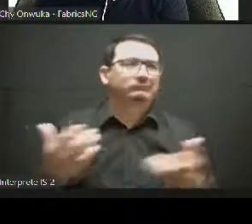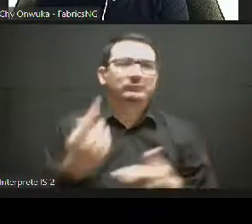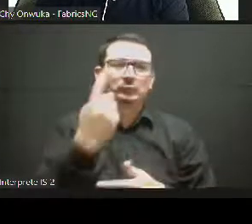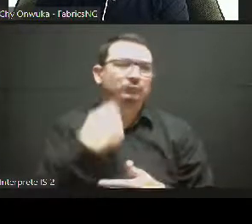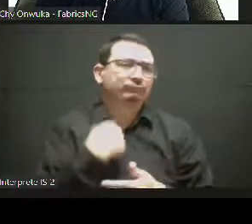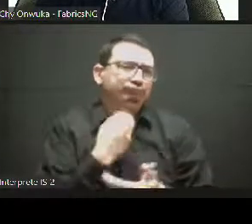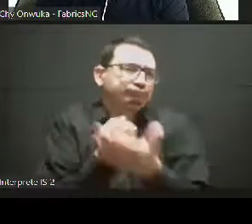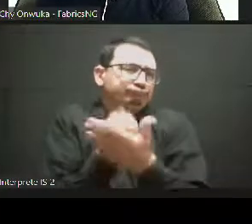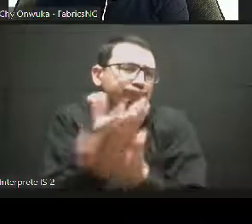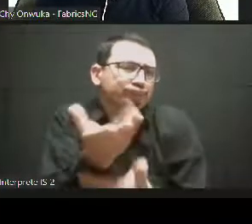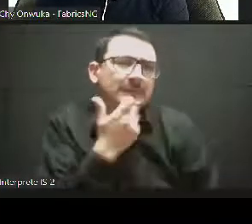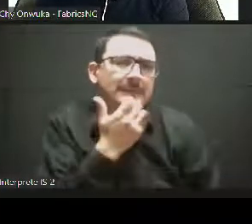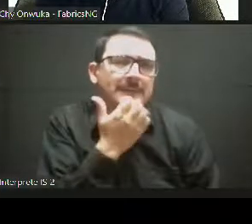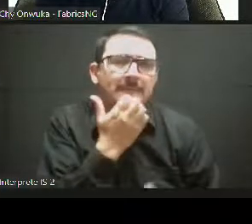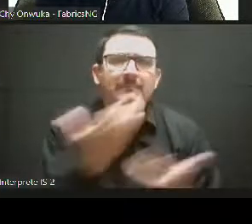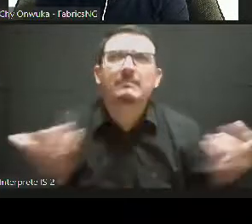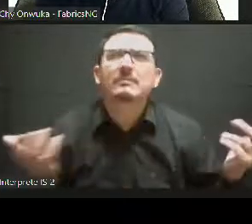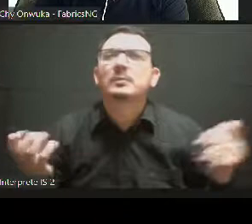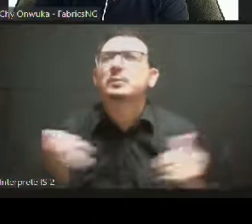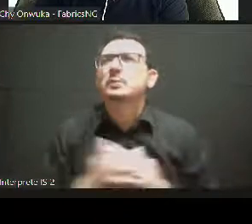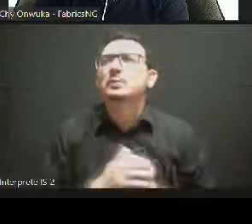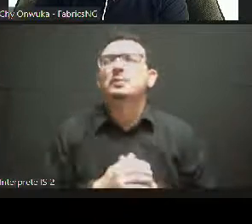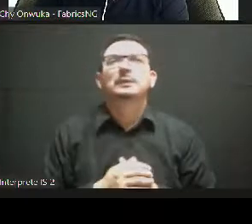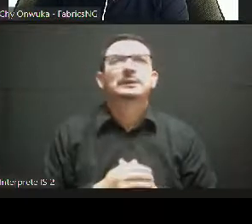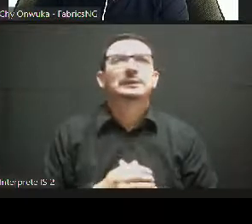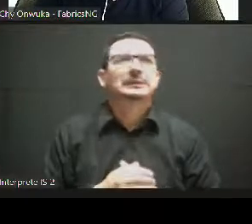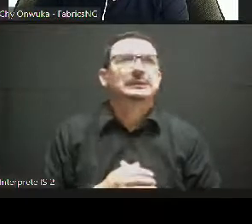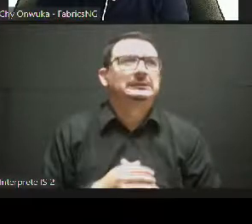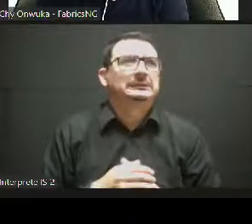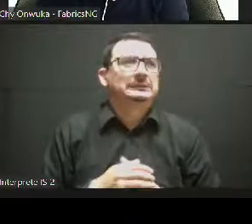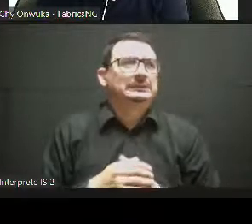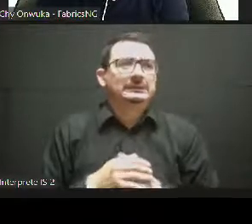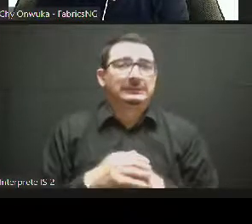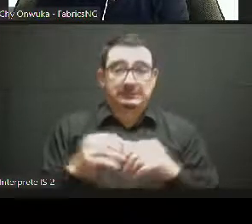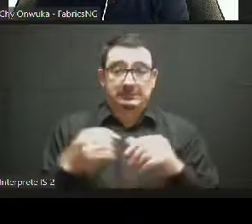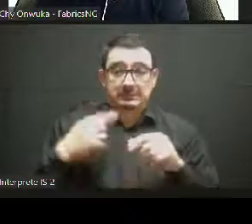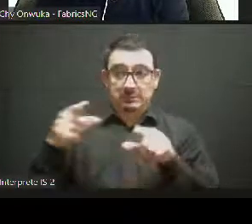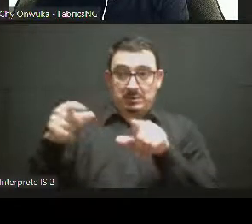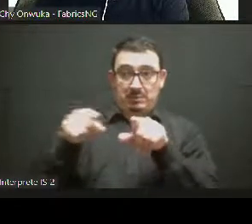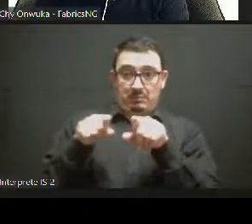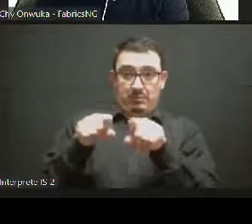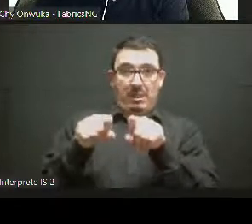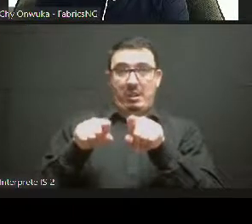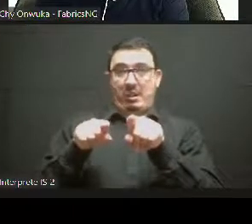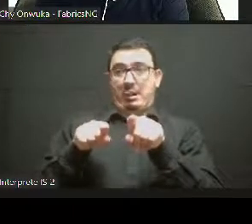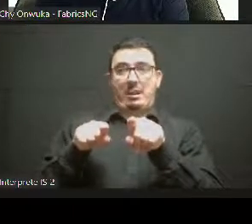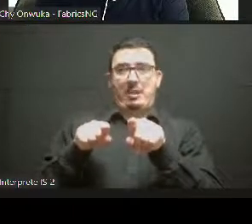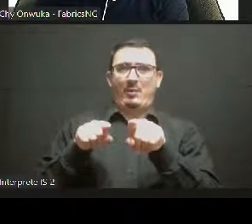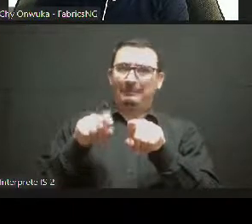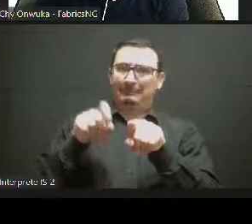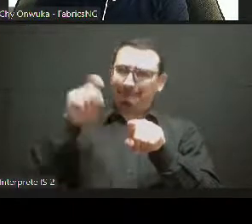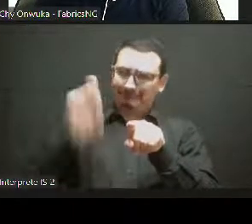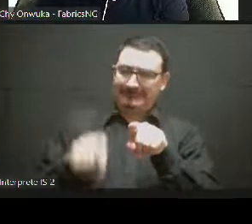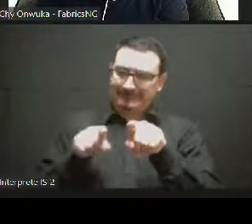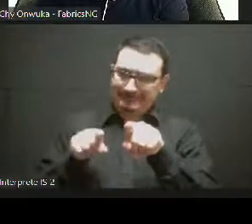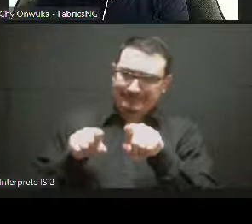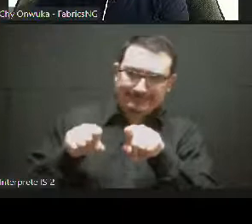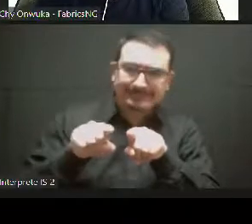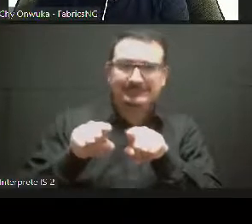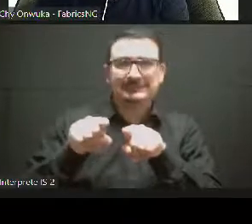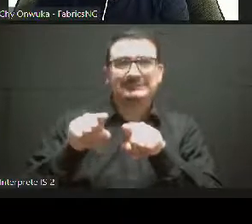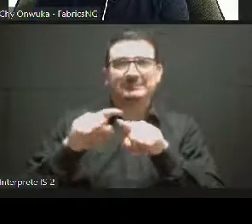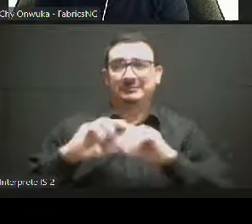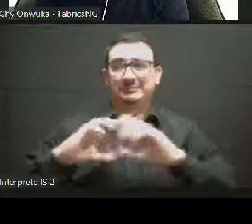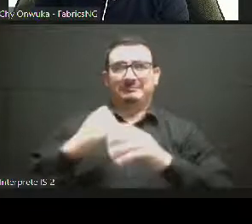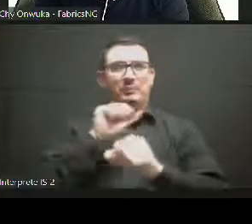that we consider more and more linked to also issues that have to do with the sustainability and also with the contribution